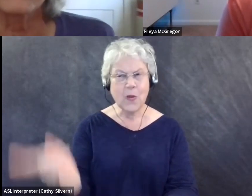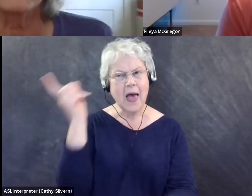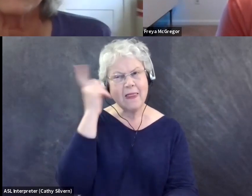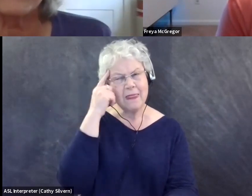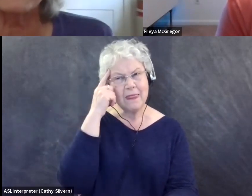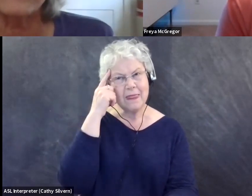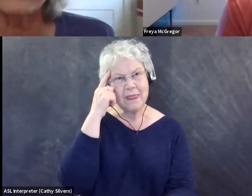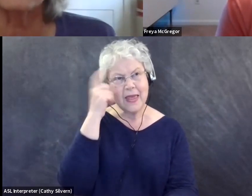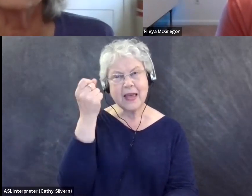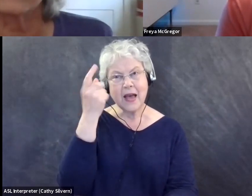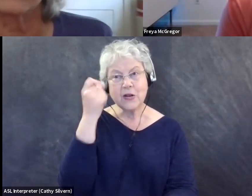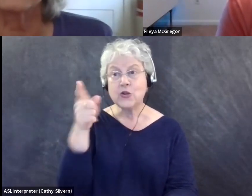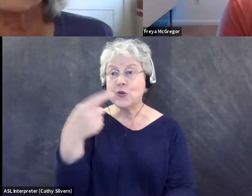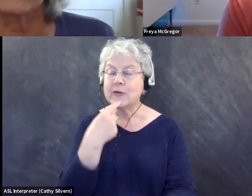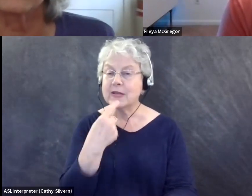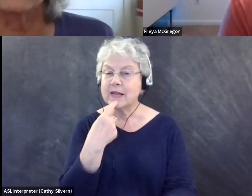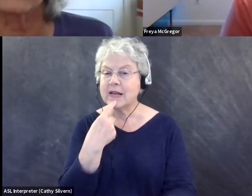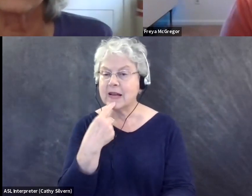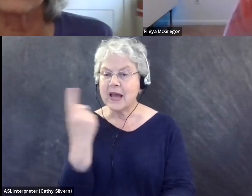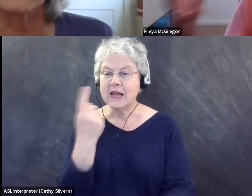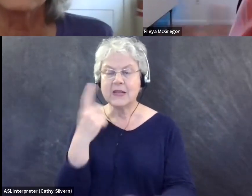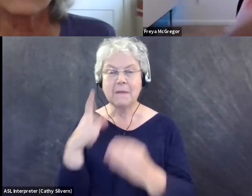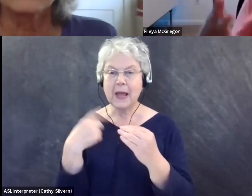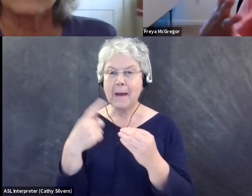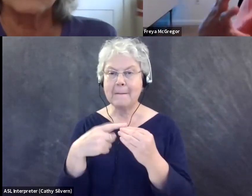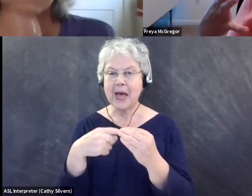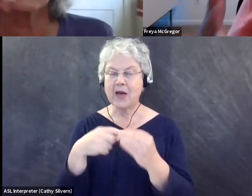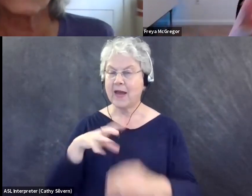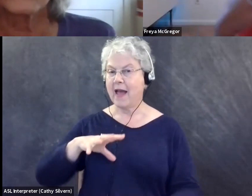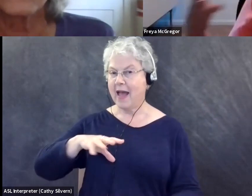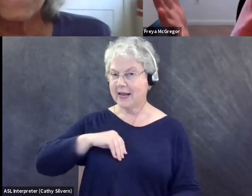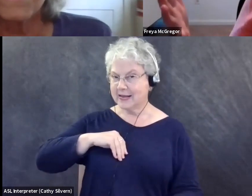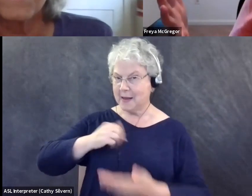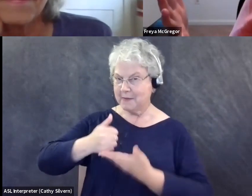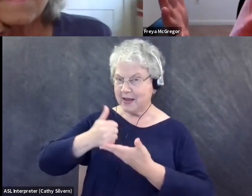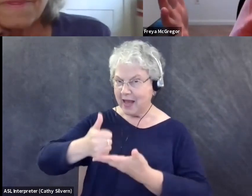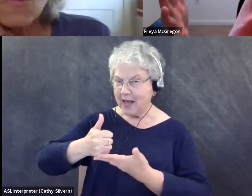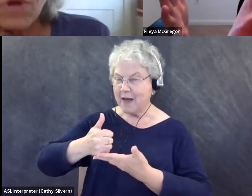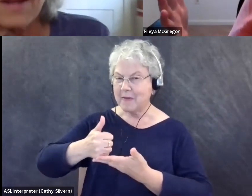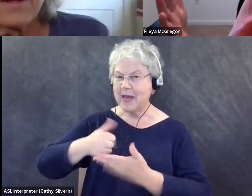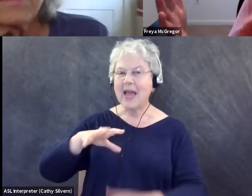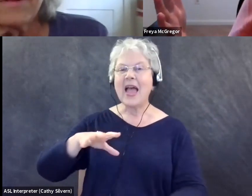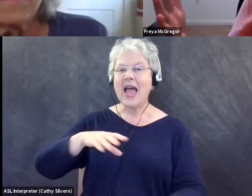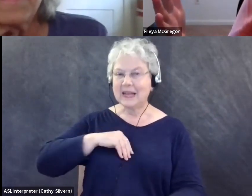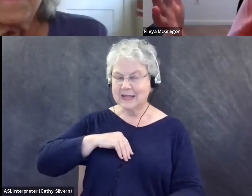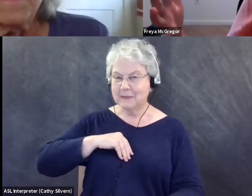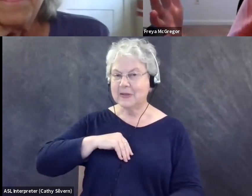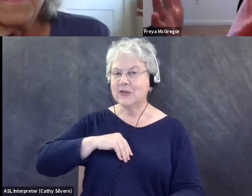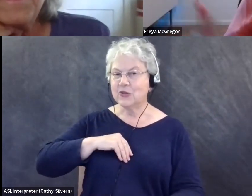just say then was something about kind of accepting help and accepting your kind